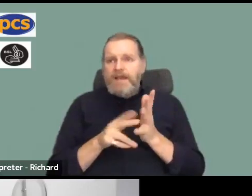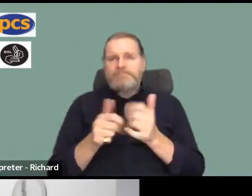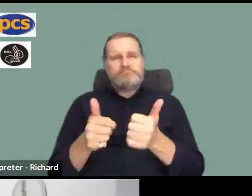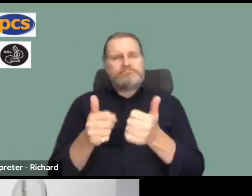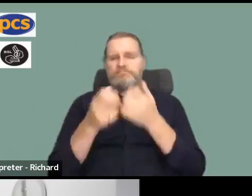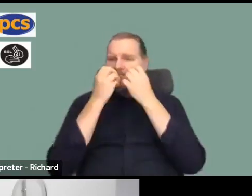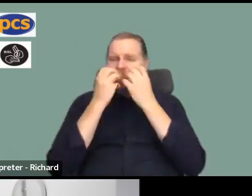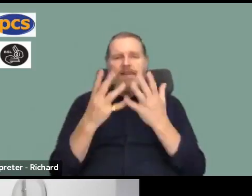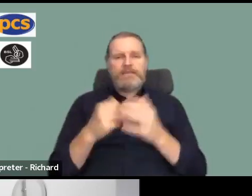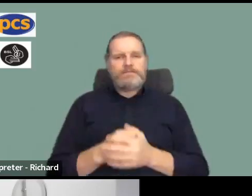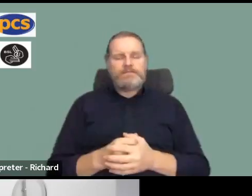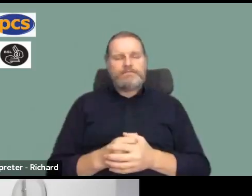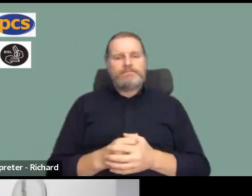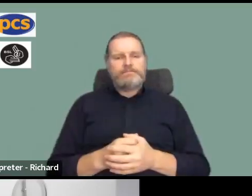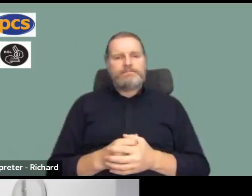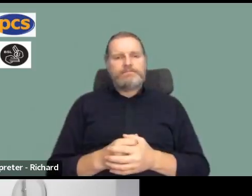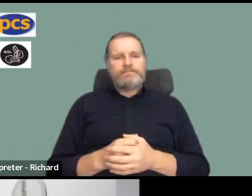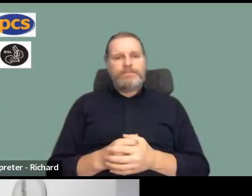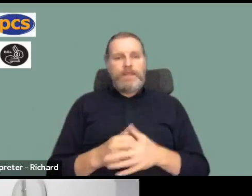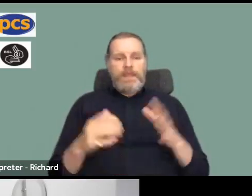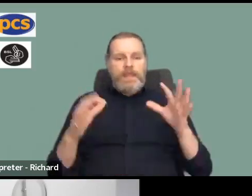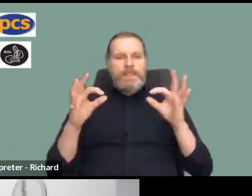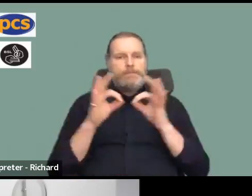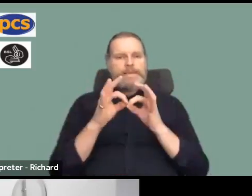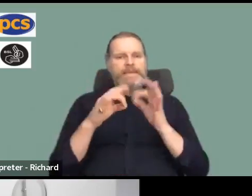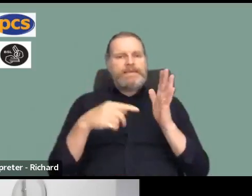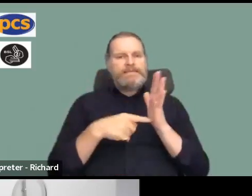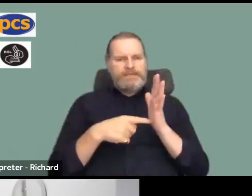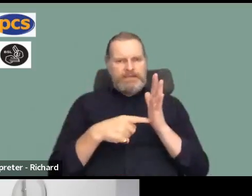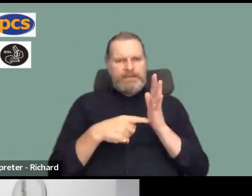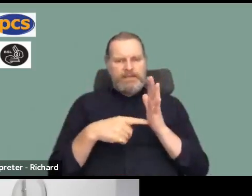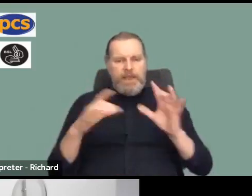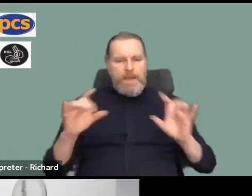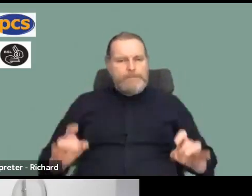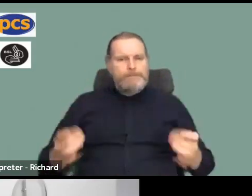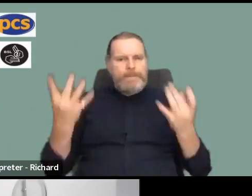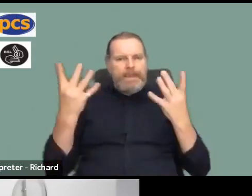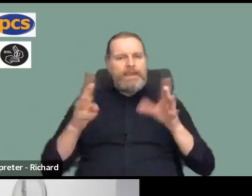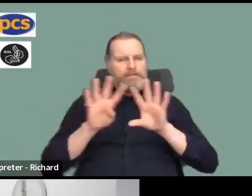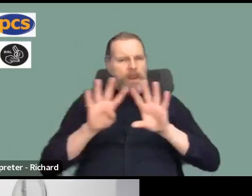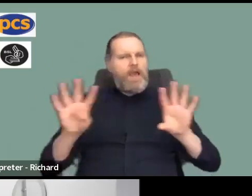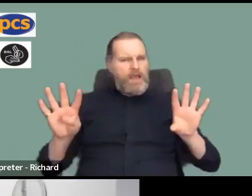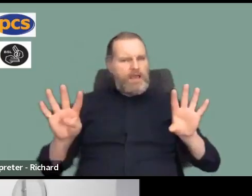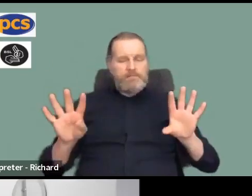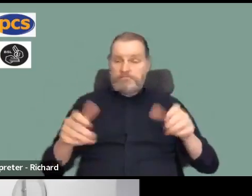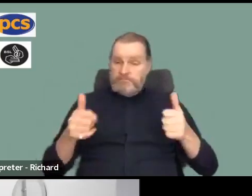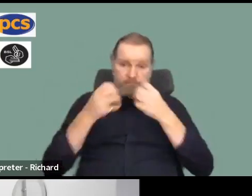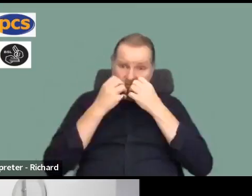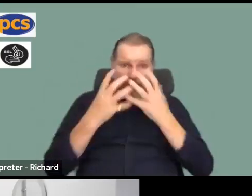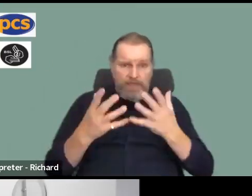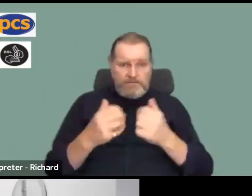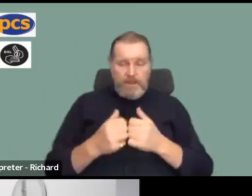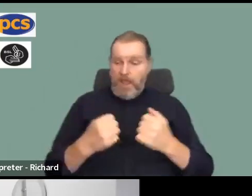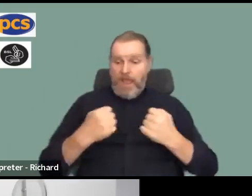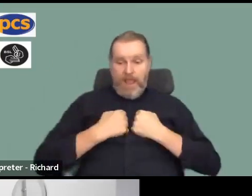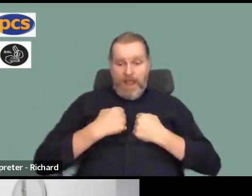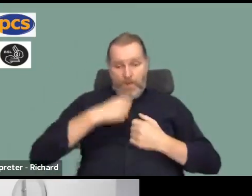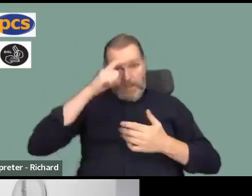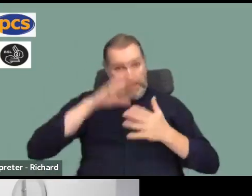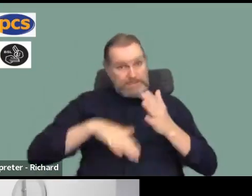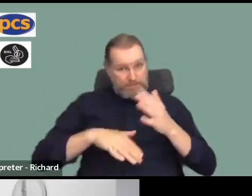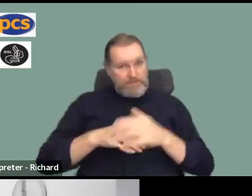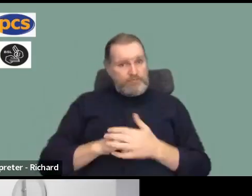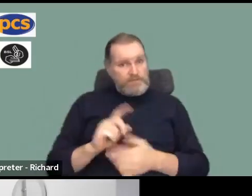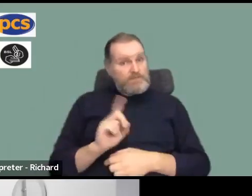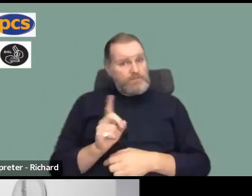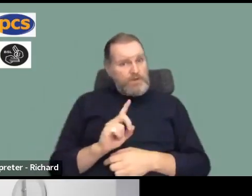Sarah was saying about the BT picket line and I think that just echoes the point. Our experience is wherever anybody's taking action at the